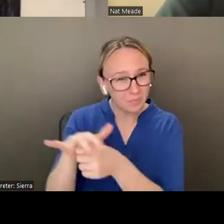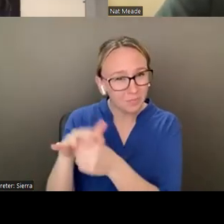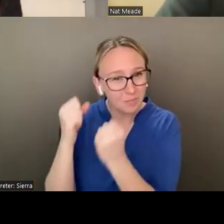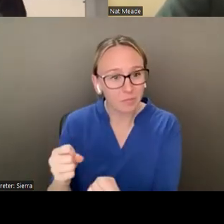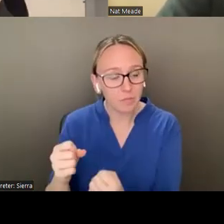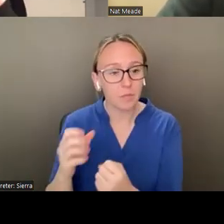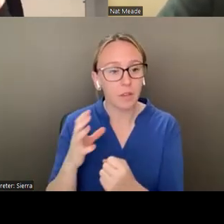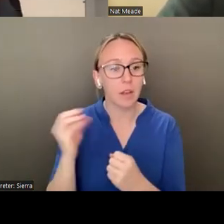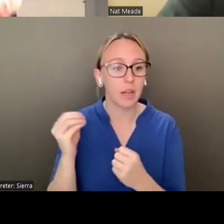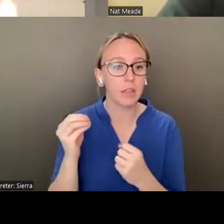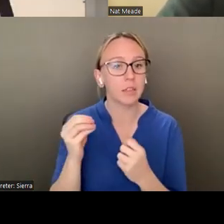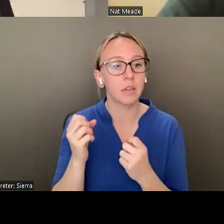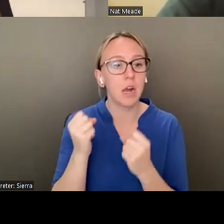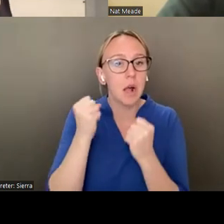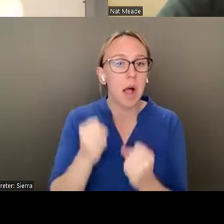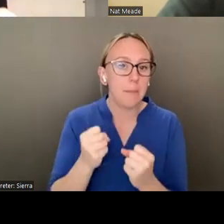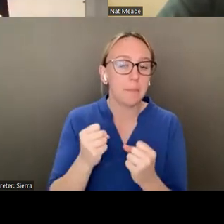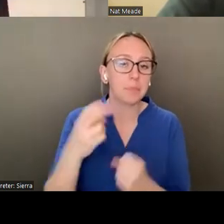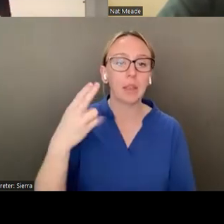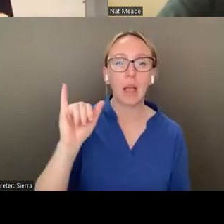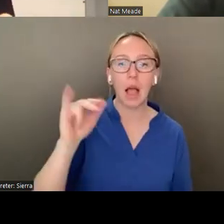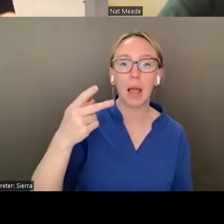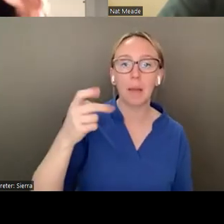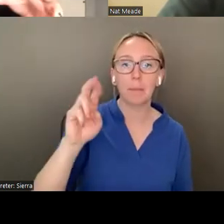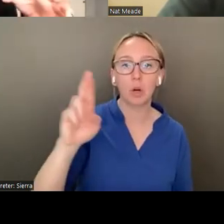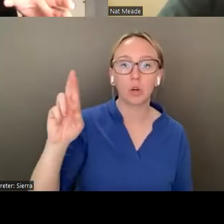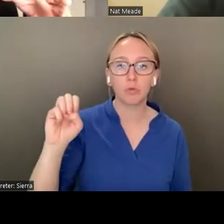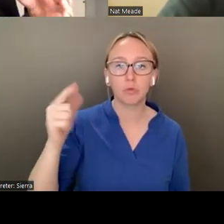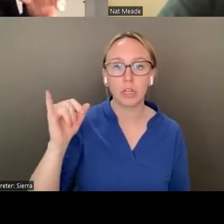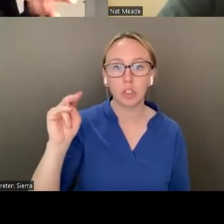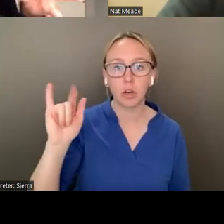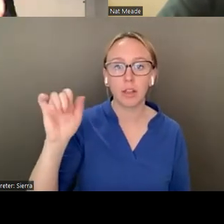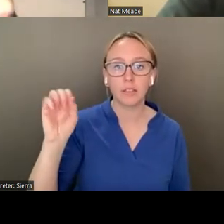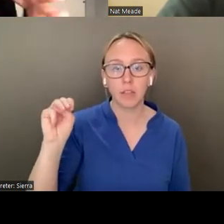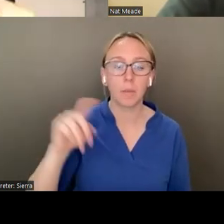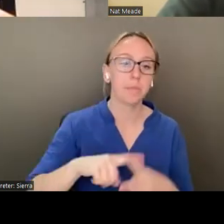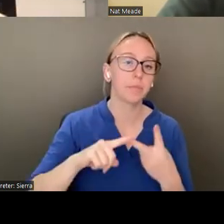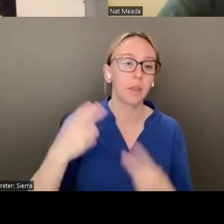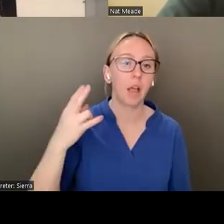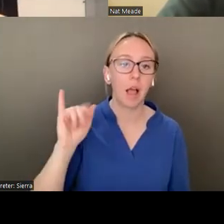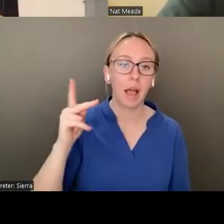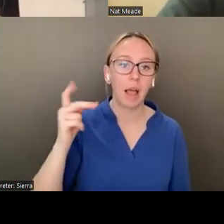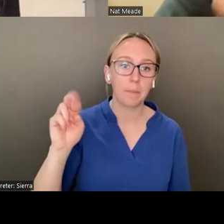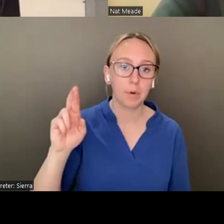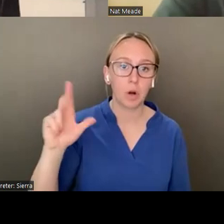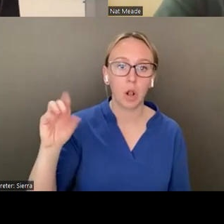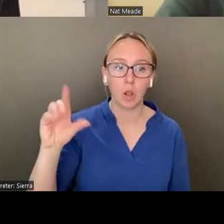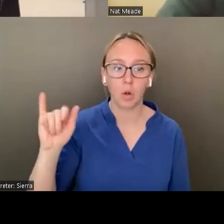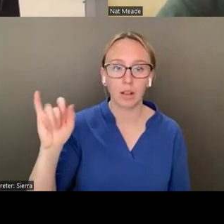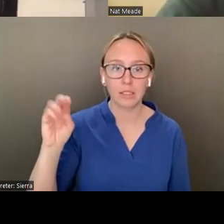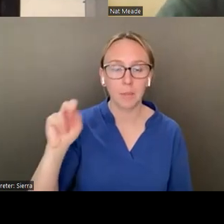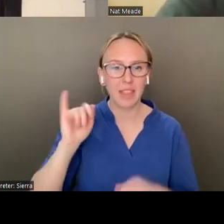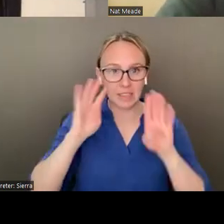-regionalism or hyper-localism, really focusing on those immediately around you, um,